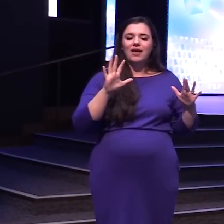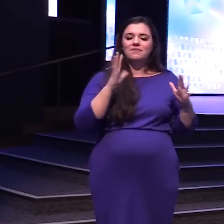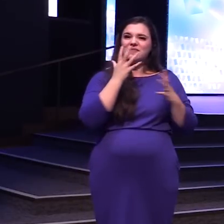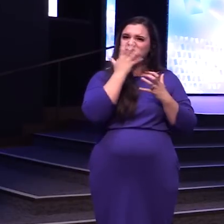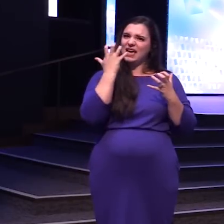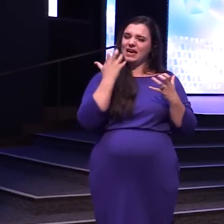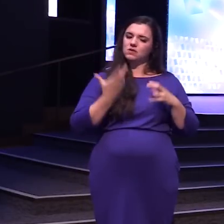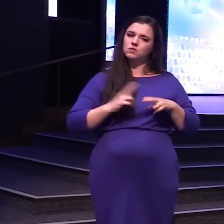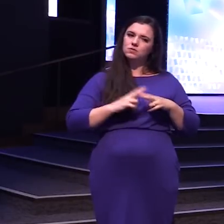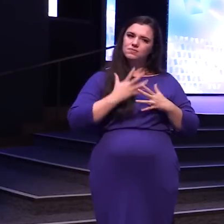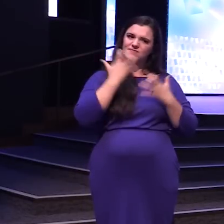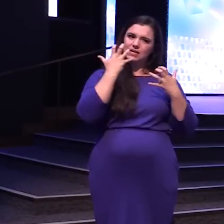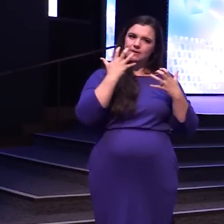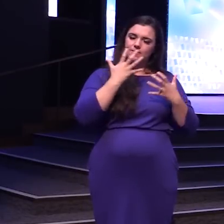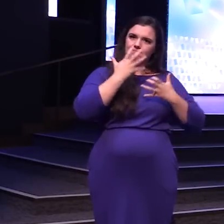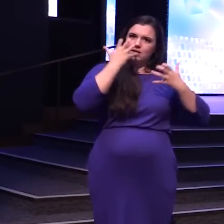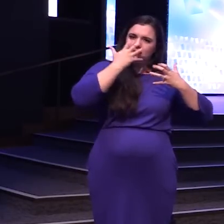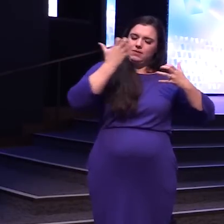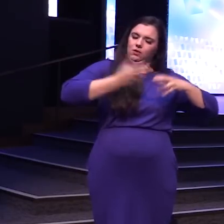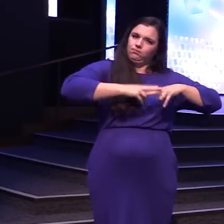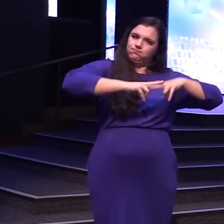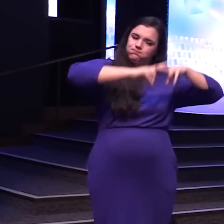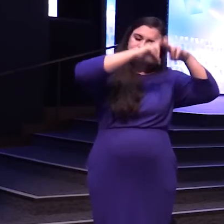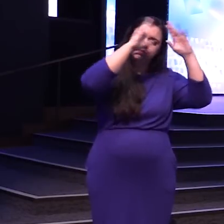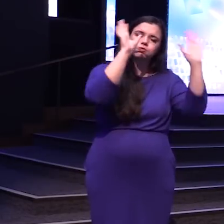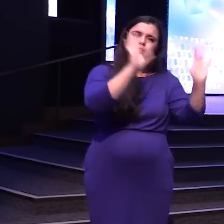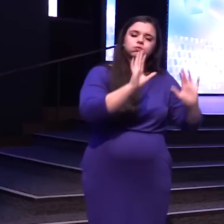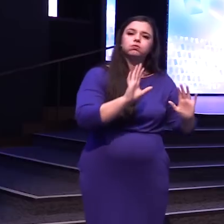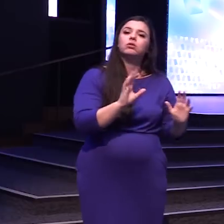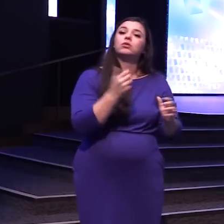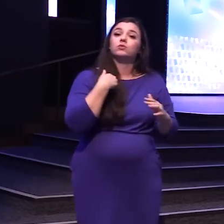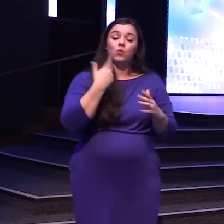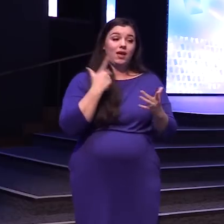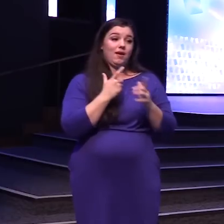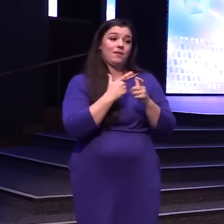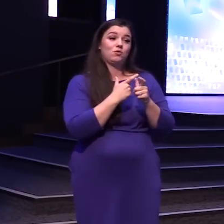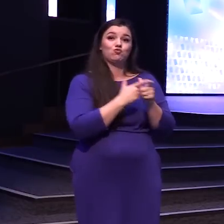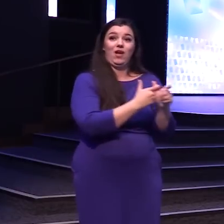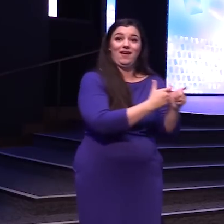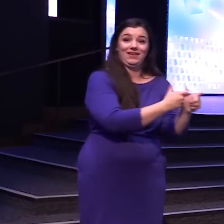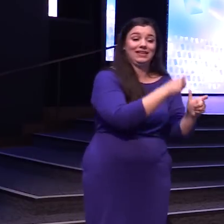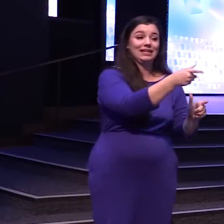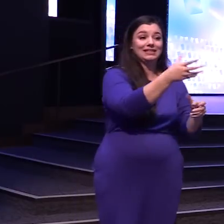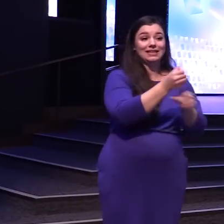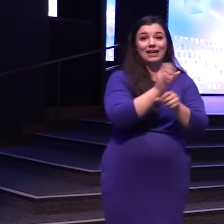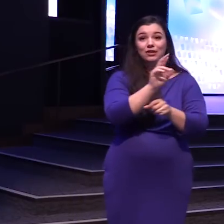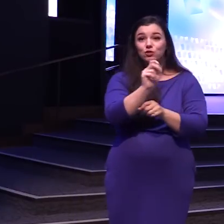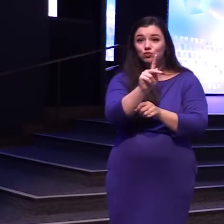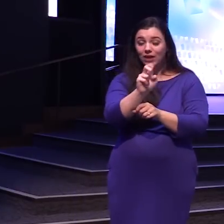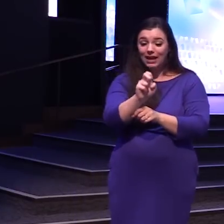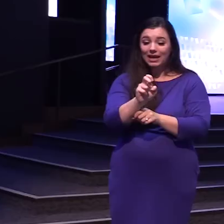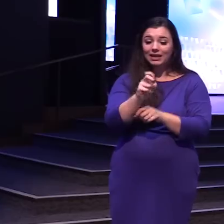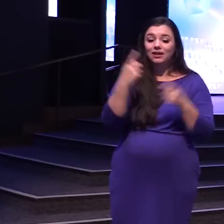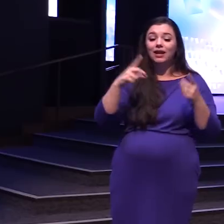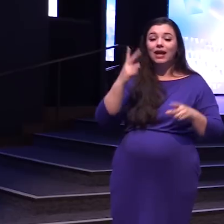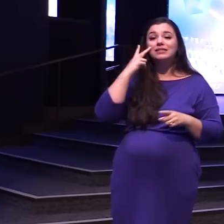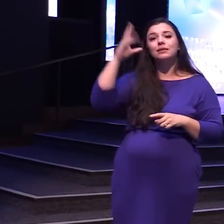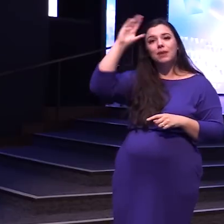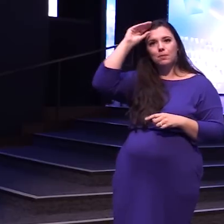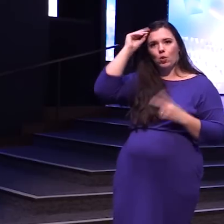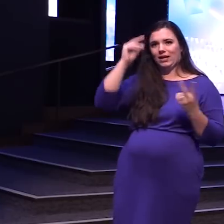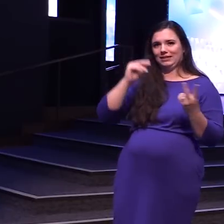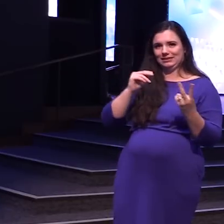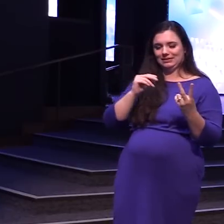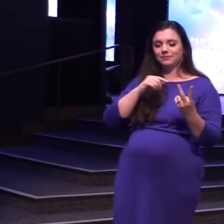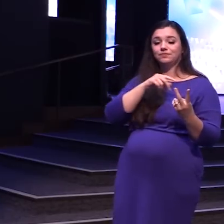On top of Mad On top of Mad So I'm I'm running He's getting The rake And all of a I see my boys Parker and